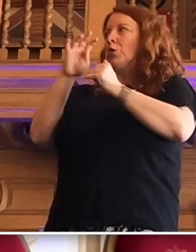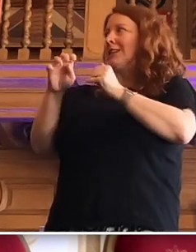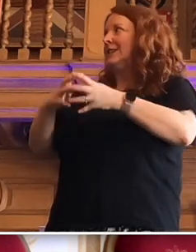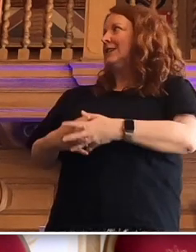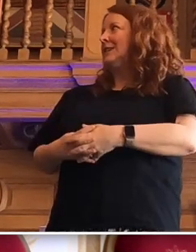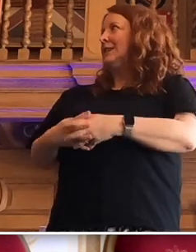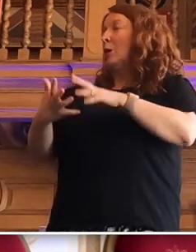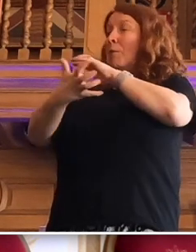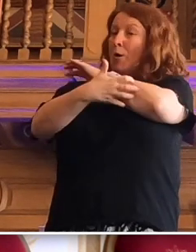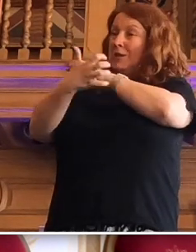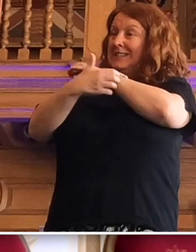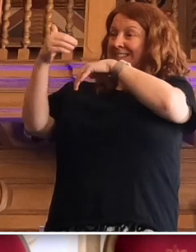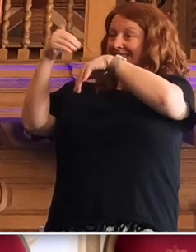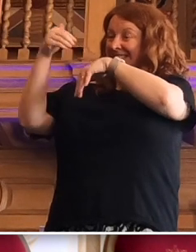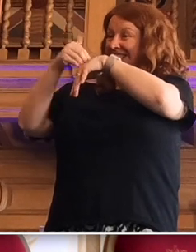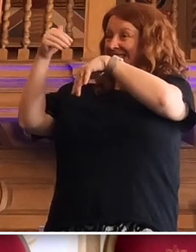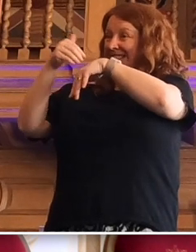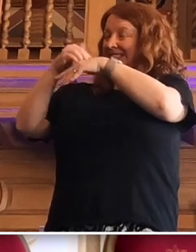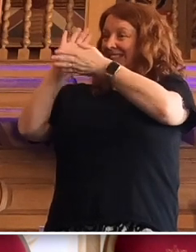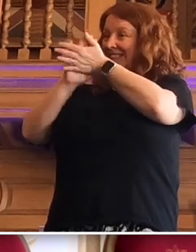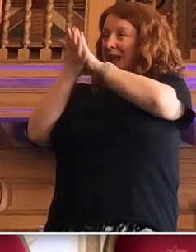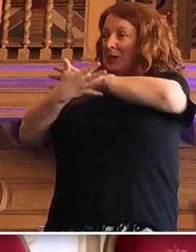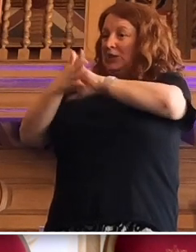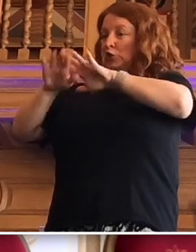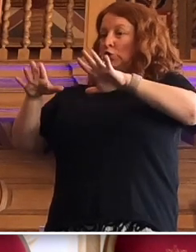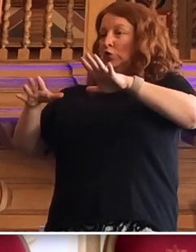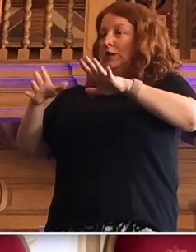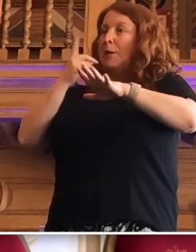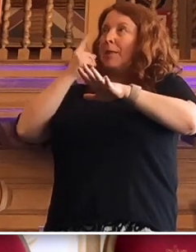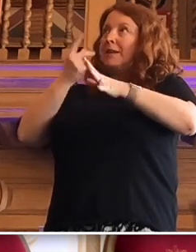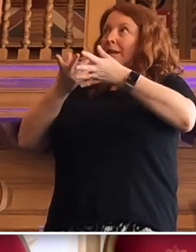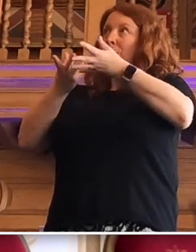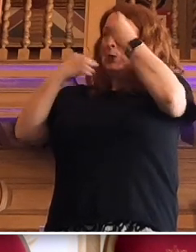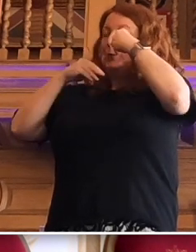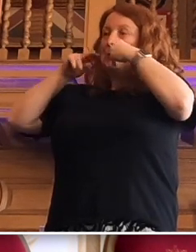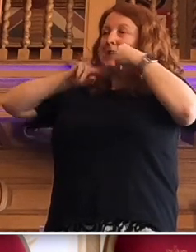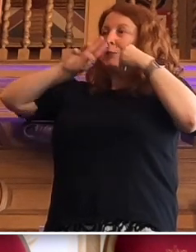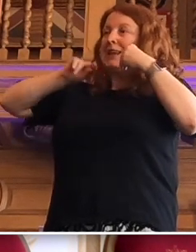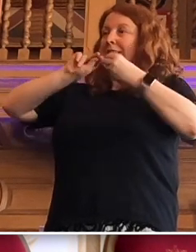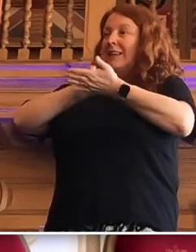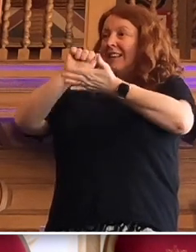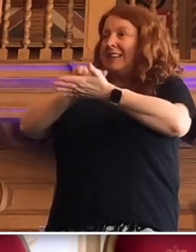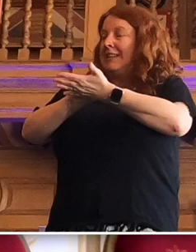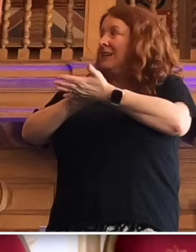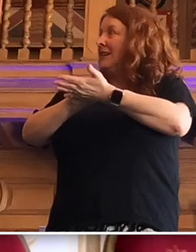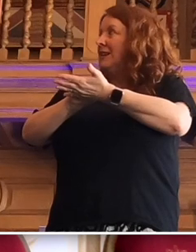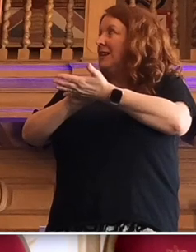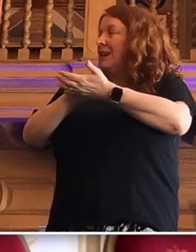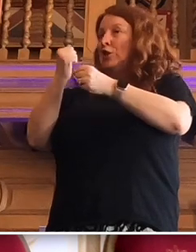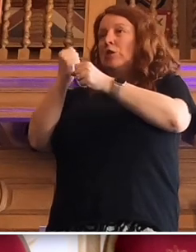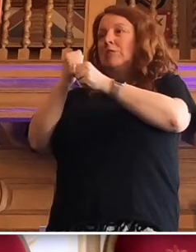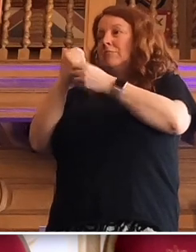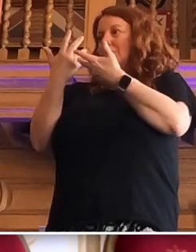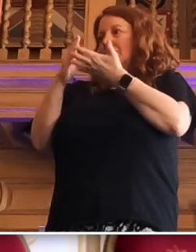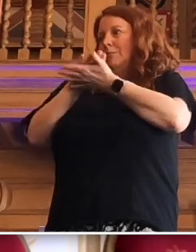Poverty. Poverty damages children's ability to speak, let alone do well in